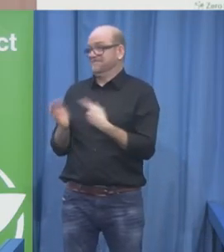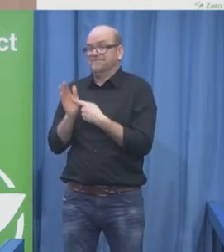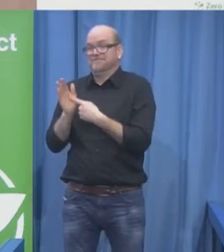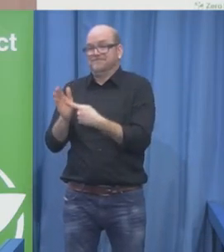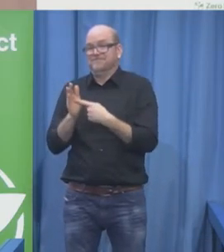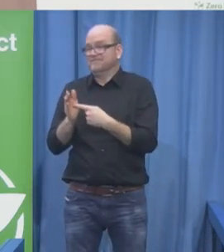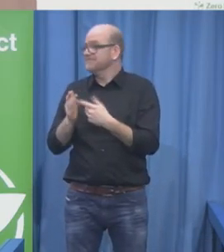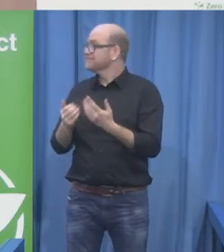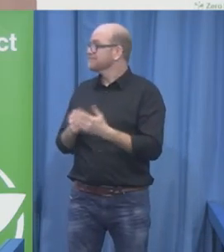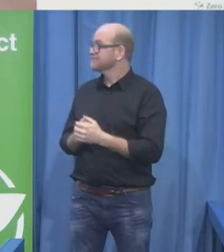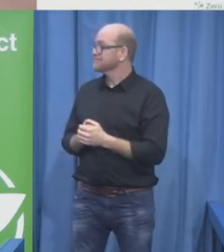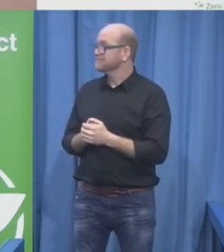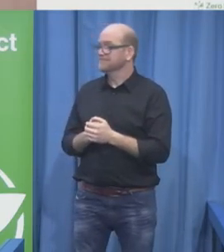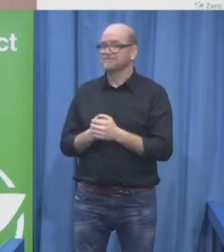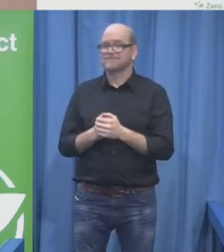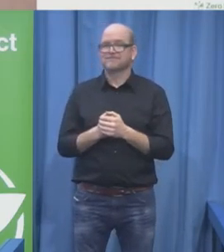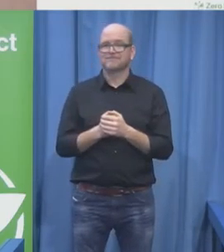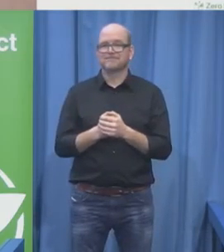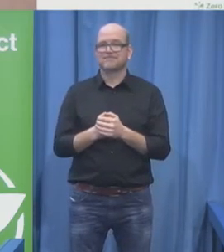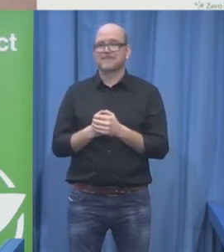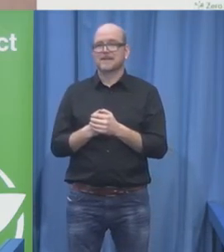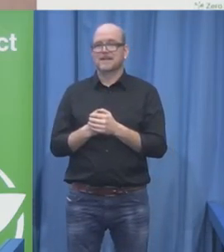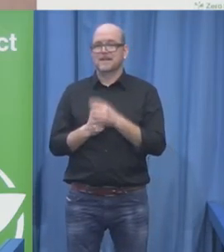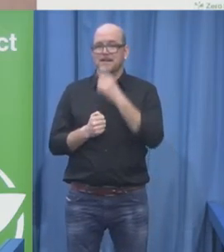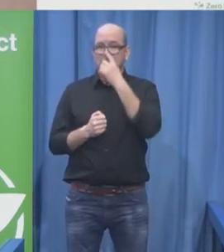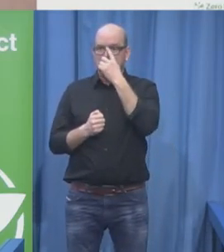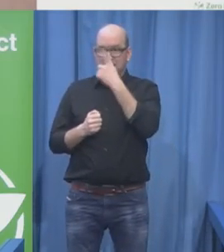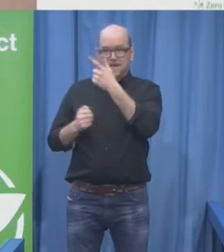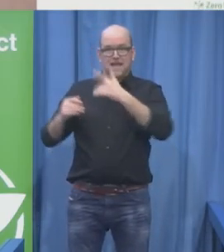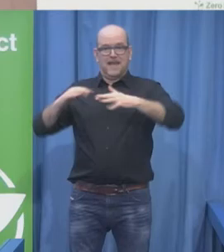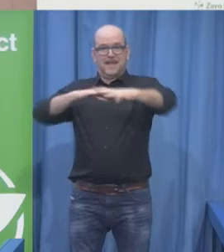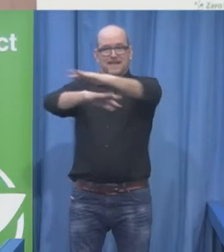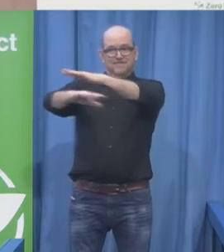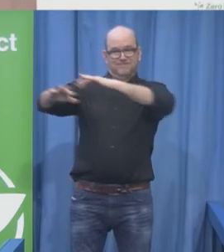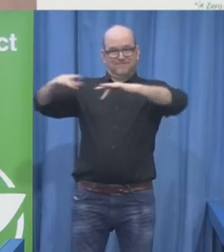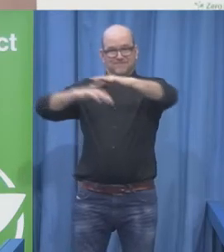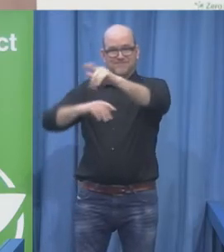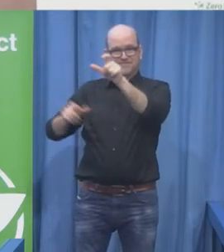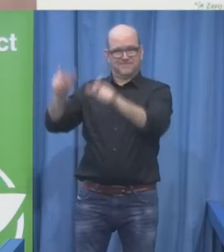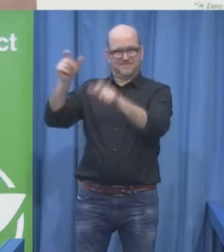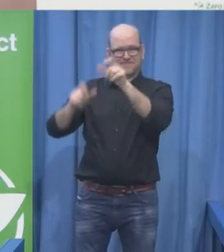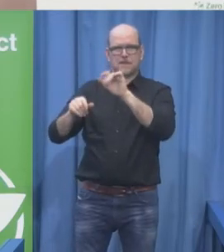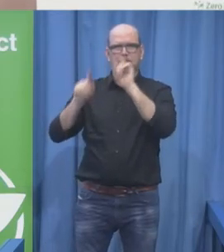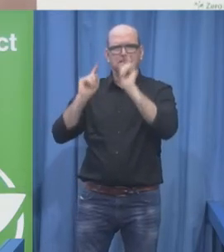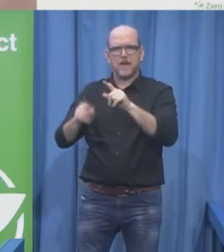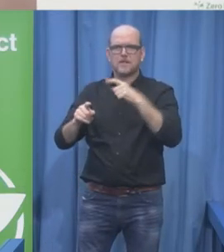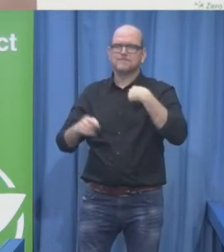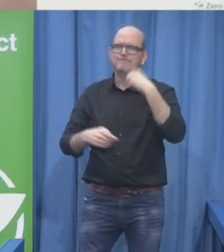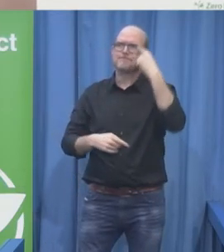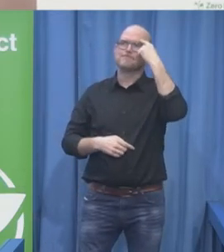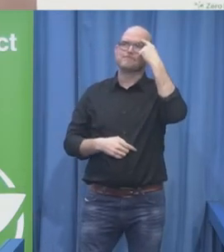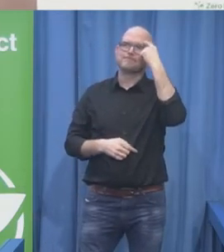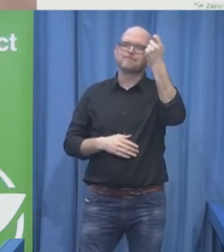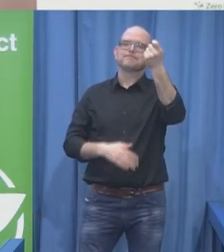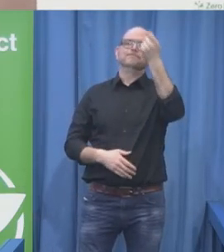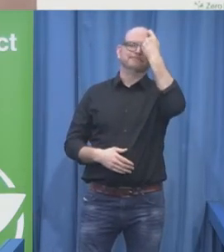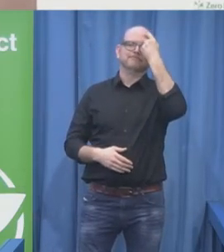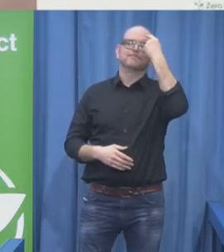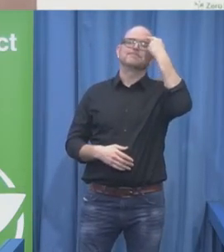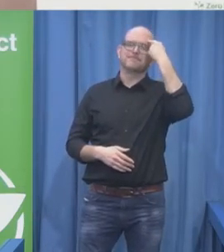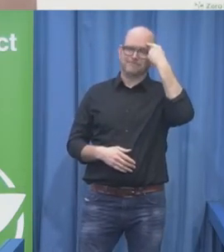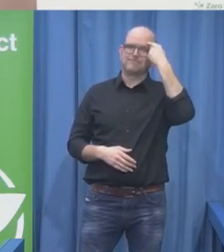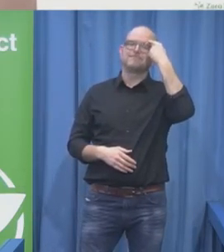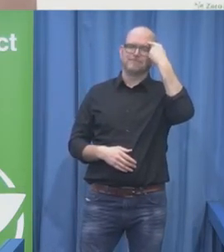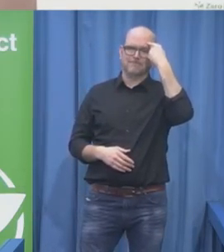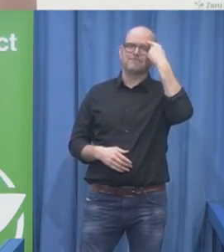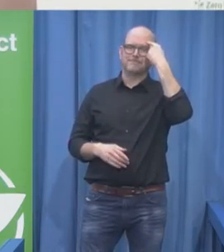the society need, the focus of our efforts must be on empowerment. Given